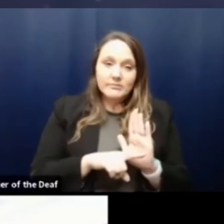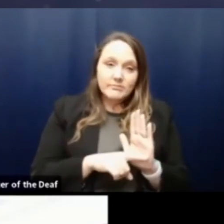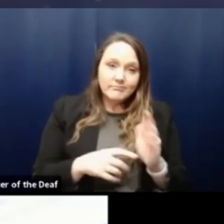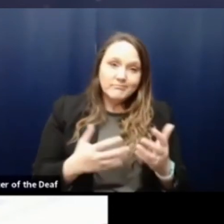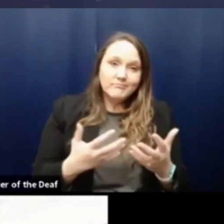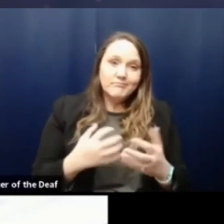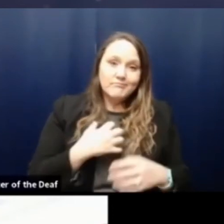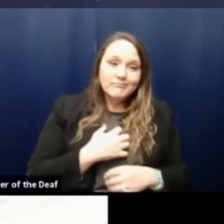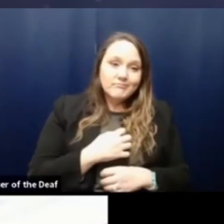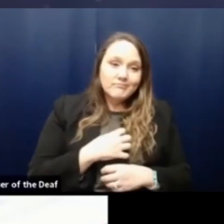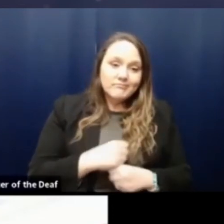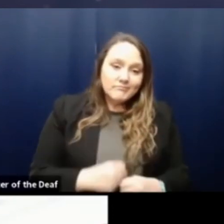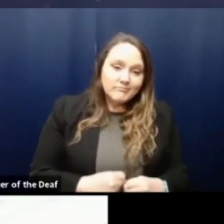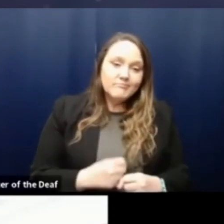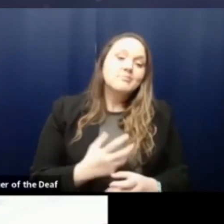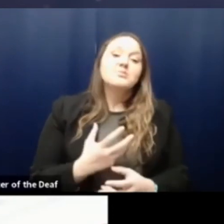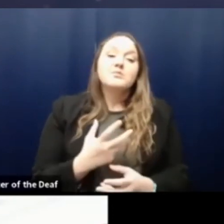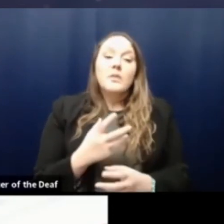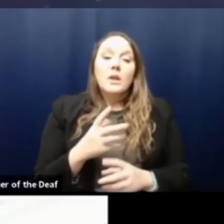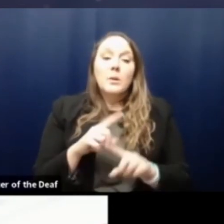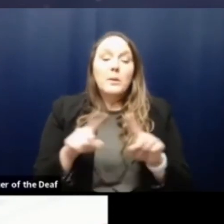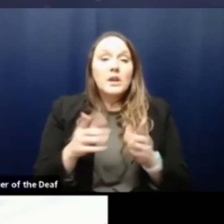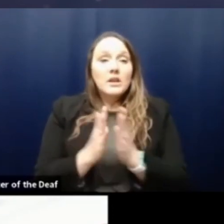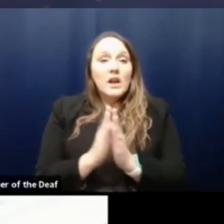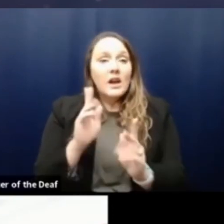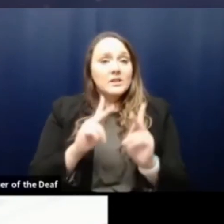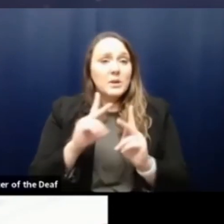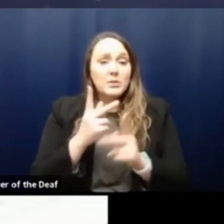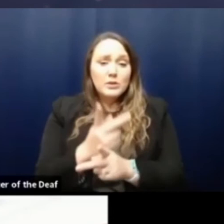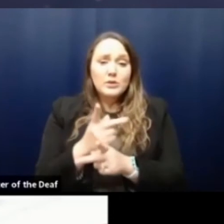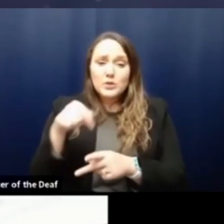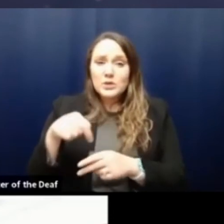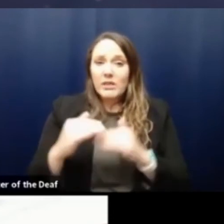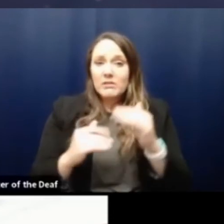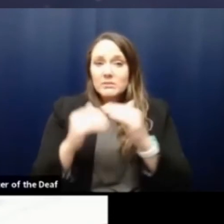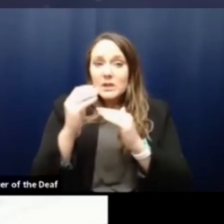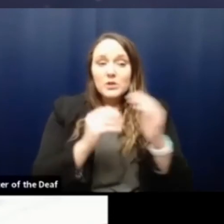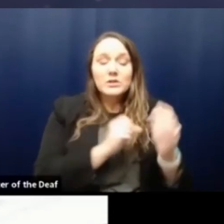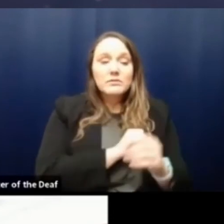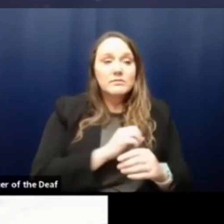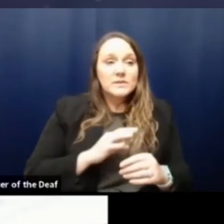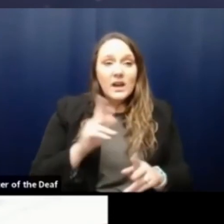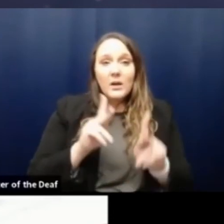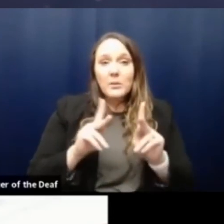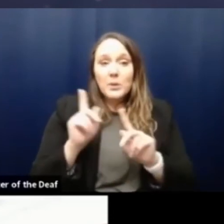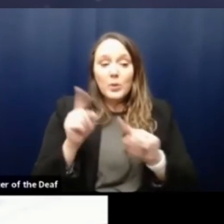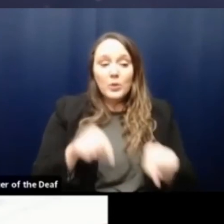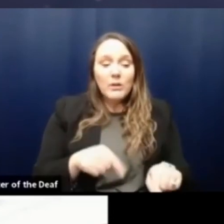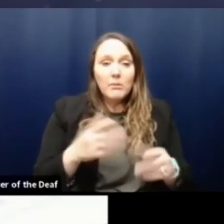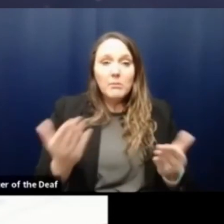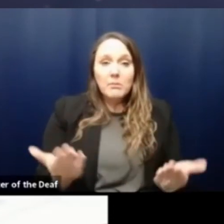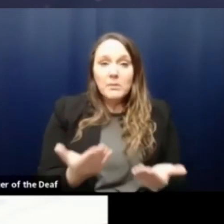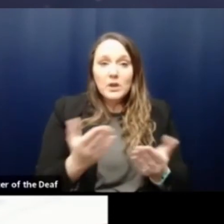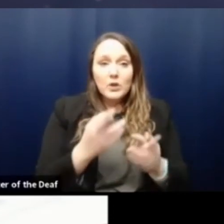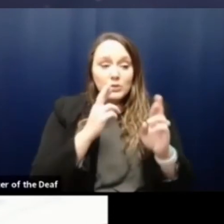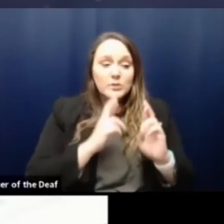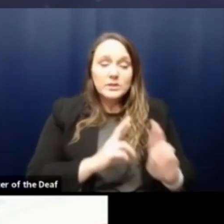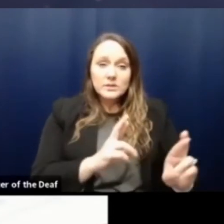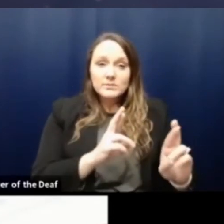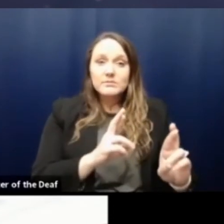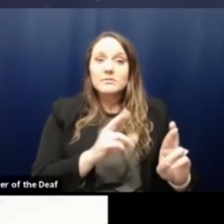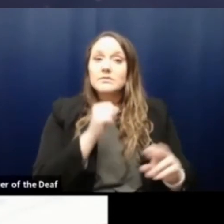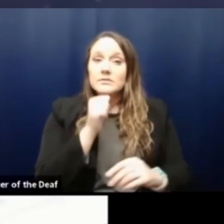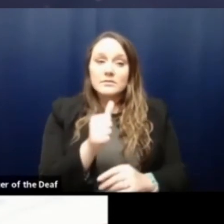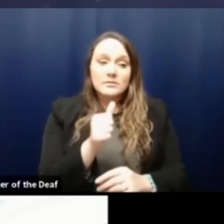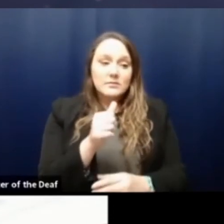I would ask that folks, uh, treat, um, this building and the staff and the people that come here and people that work here with respect and not